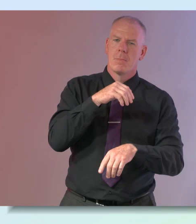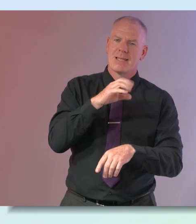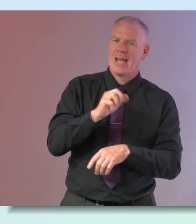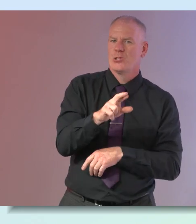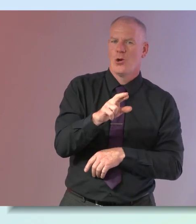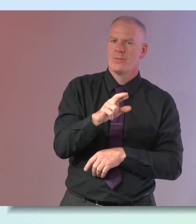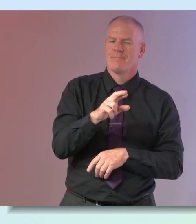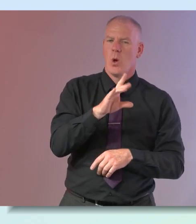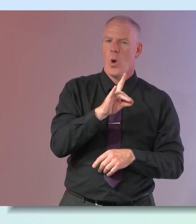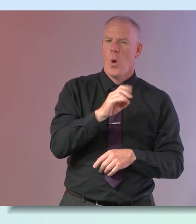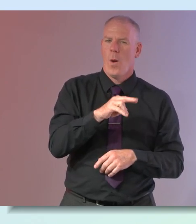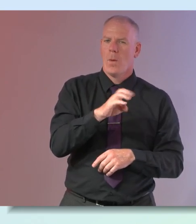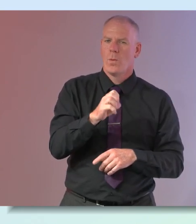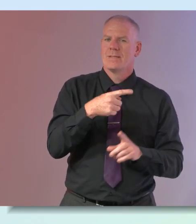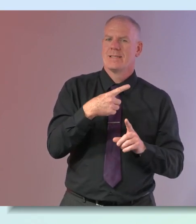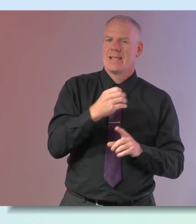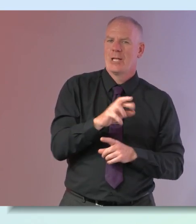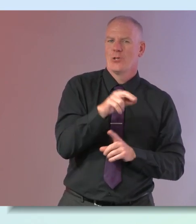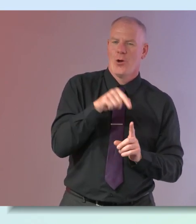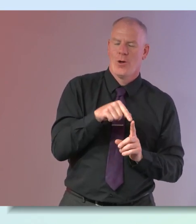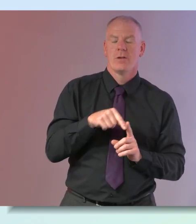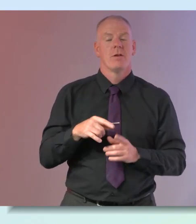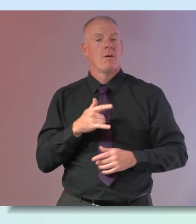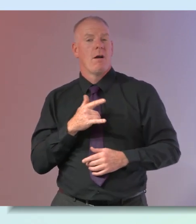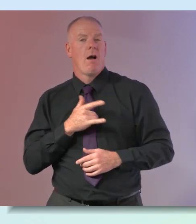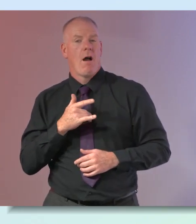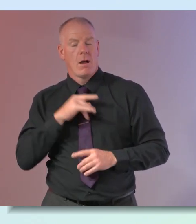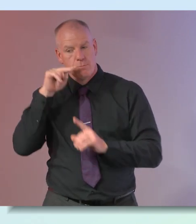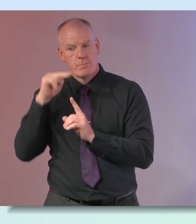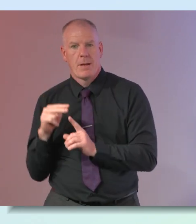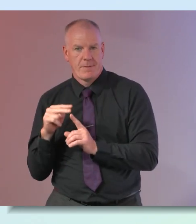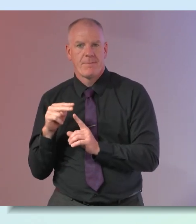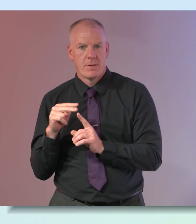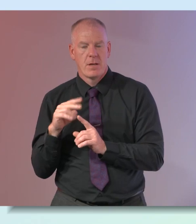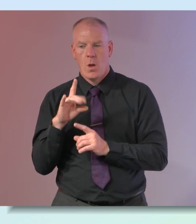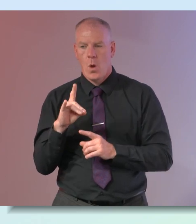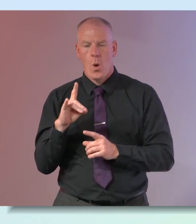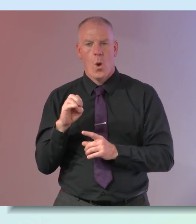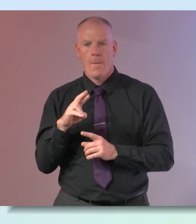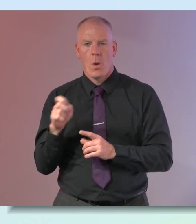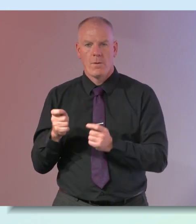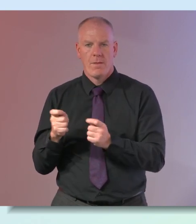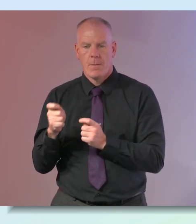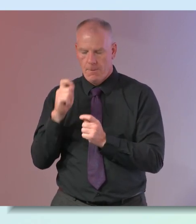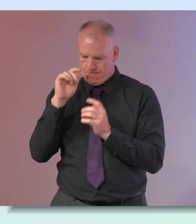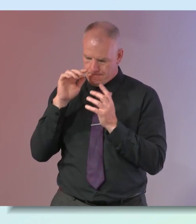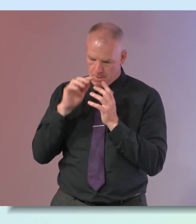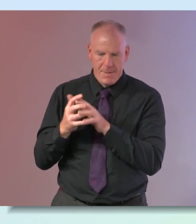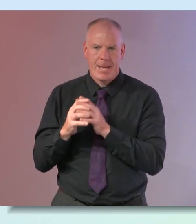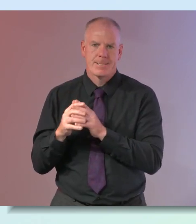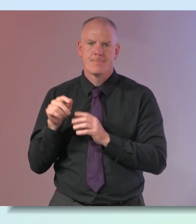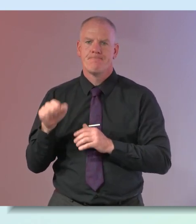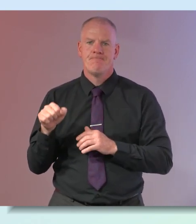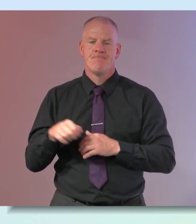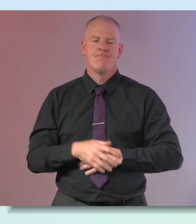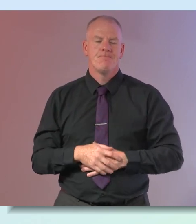and the heart aspects of hormonal therapy are complicated and so